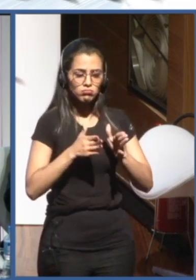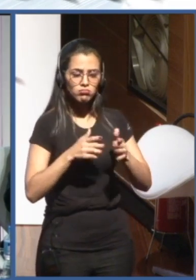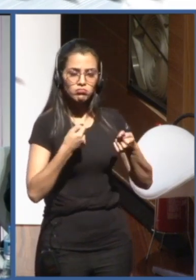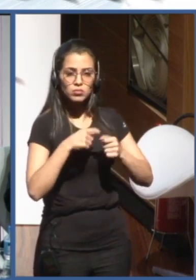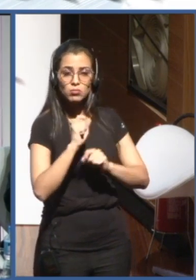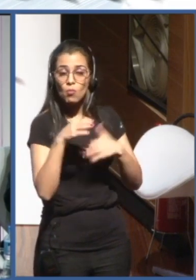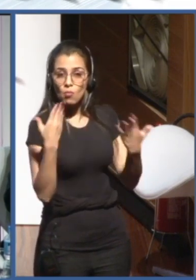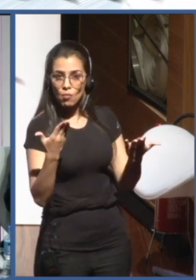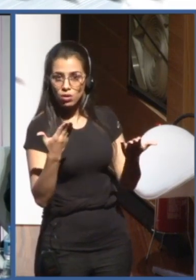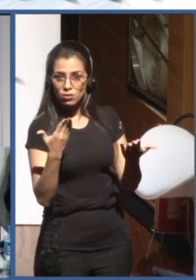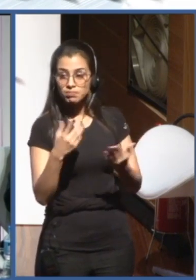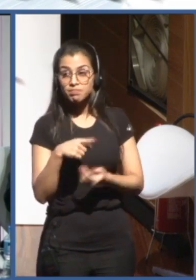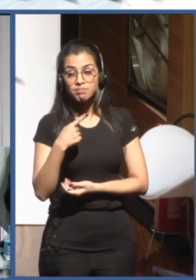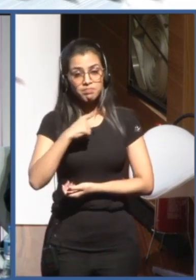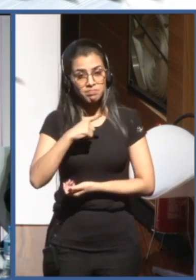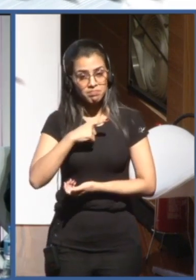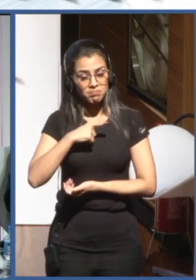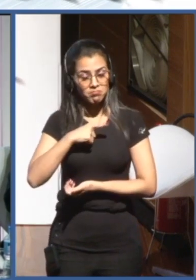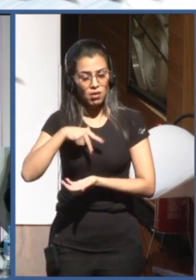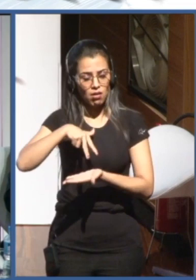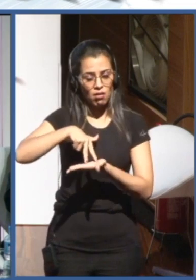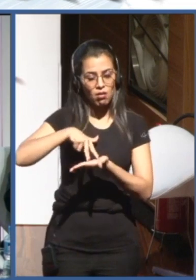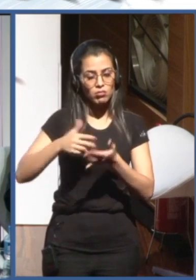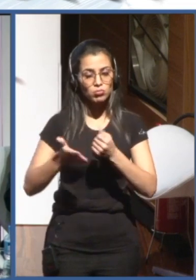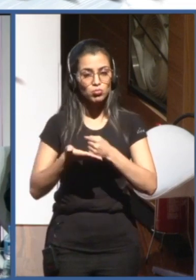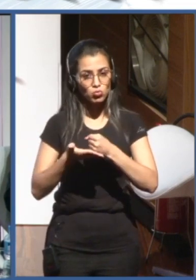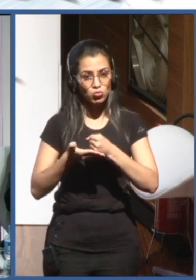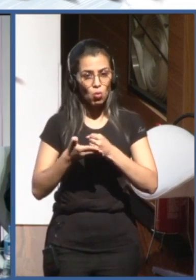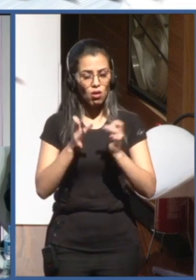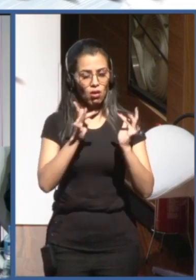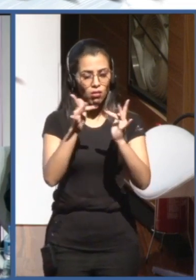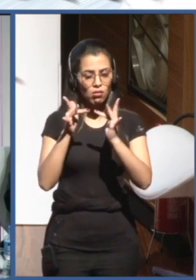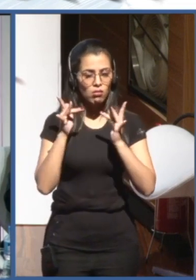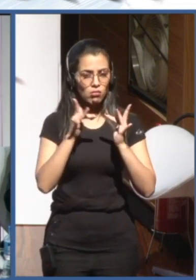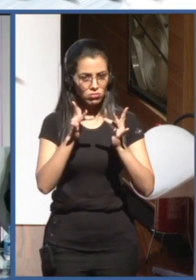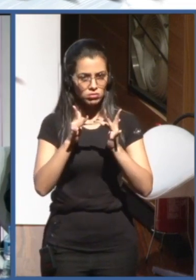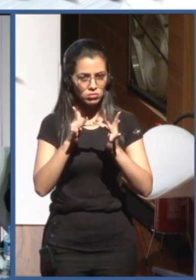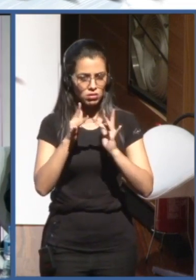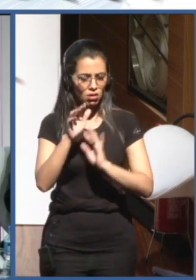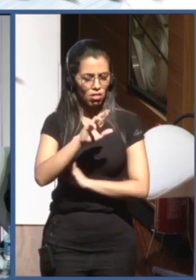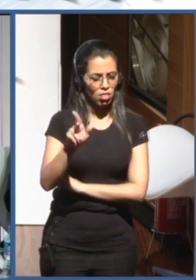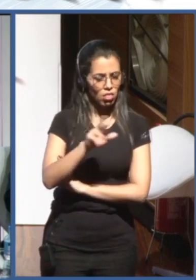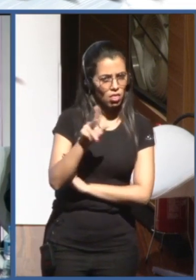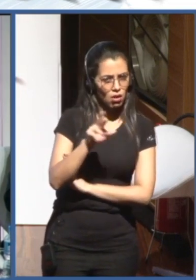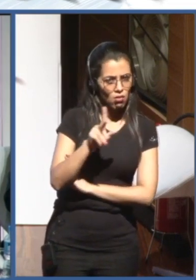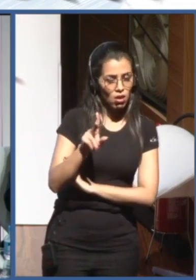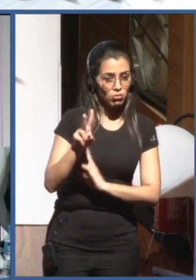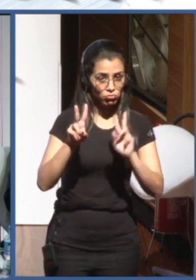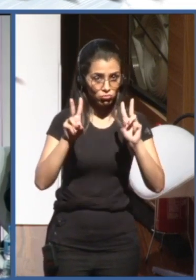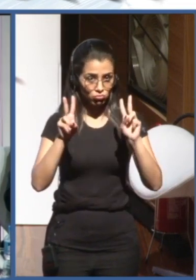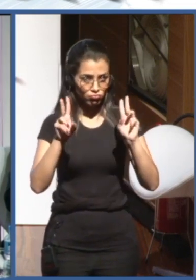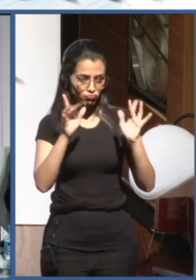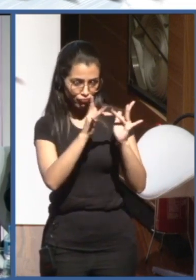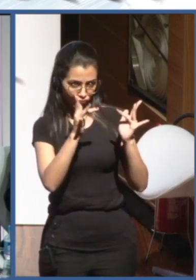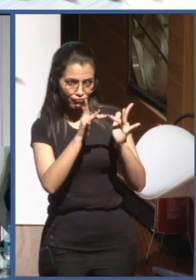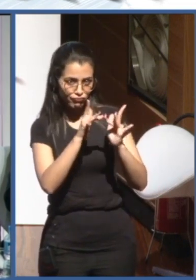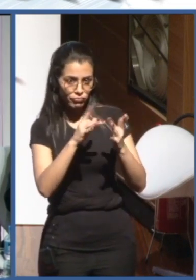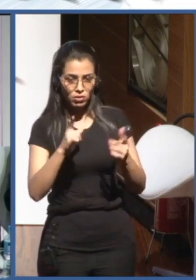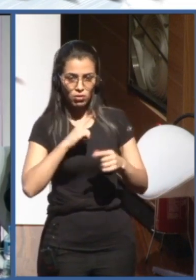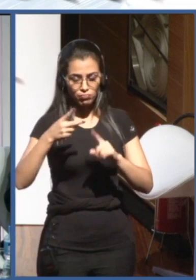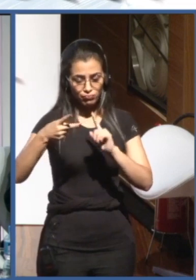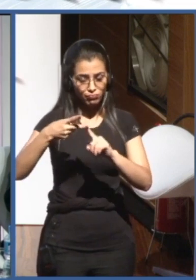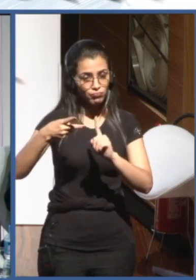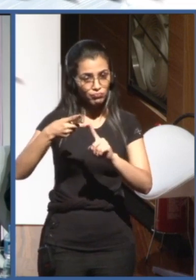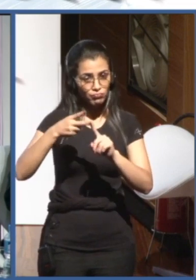connecting the unconnected, clearly is number one. That's where we're doing a lot of capacity building. You know, the second is areas where there is evolving knowledge,